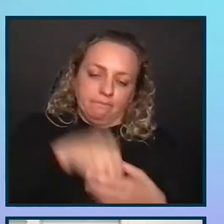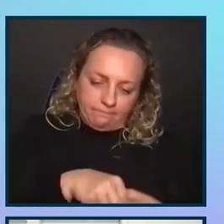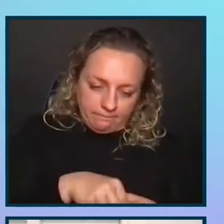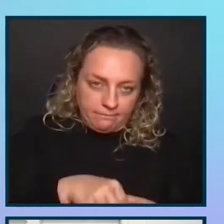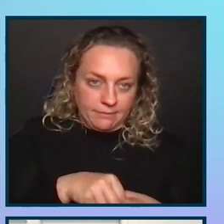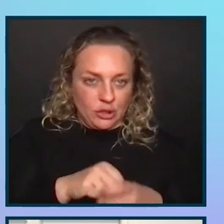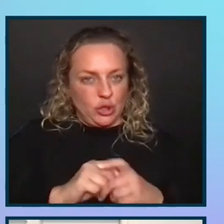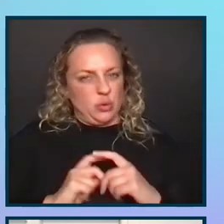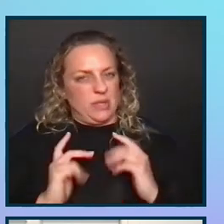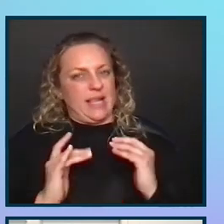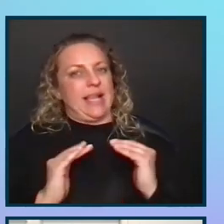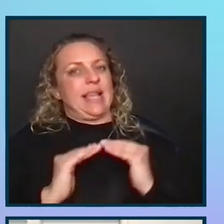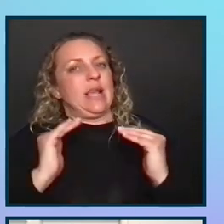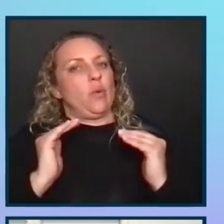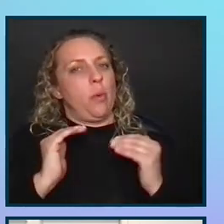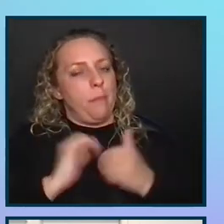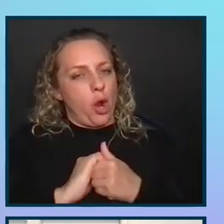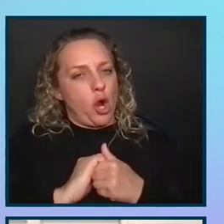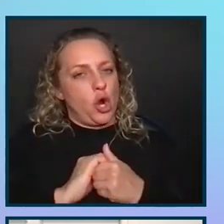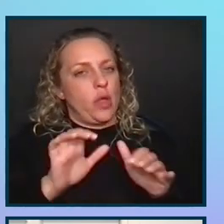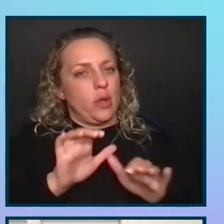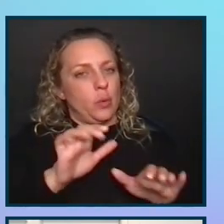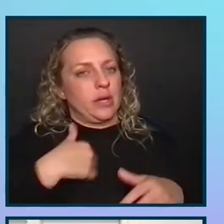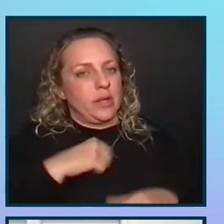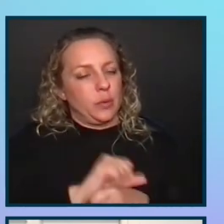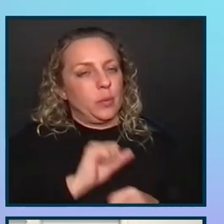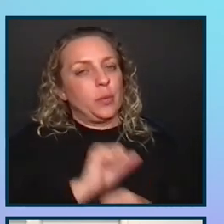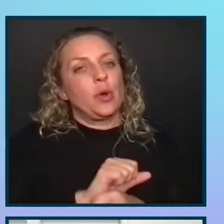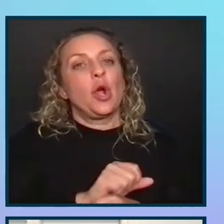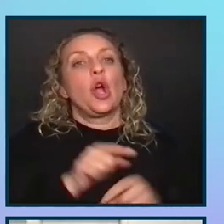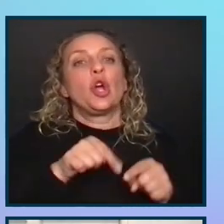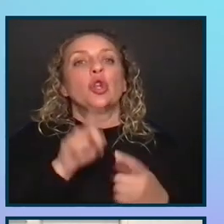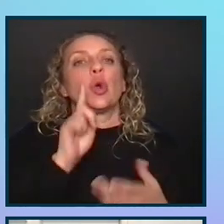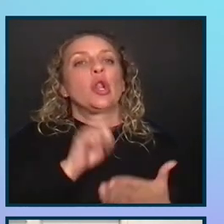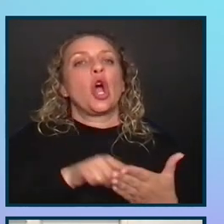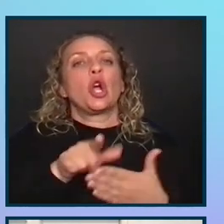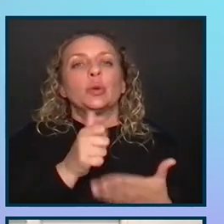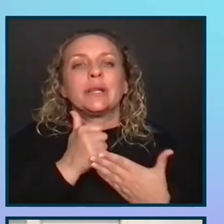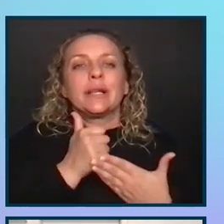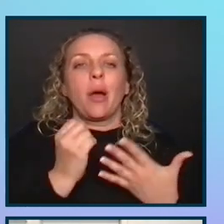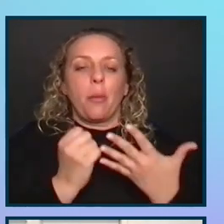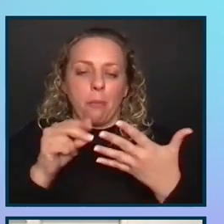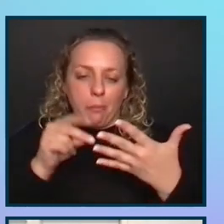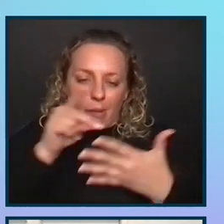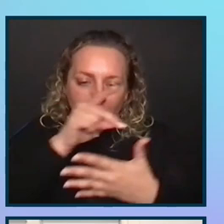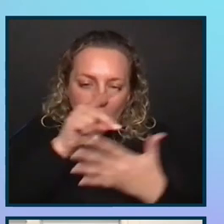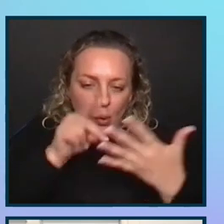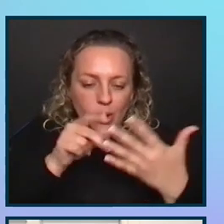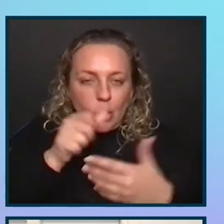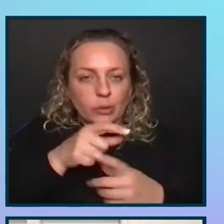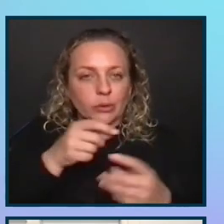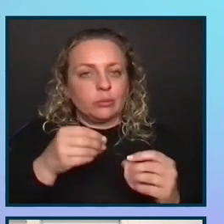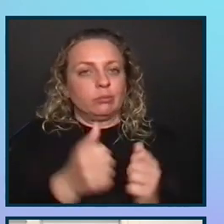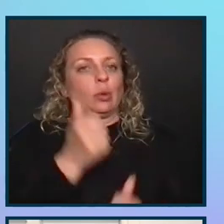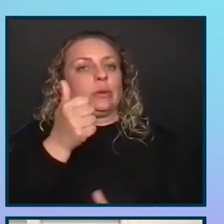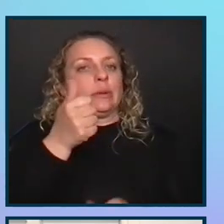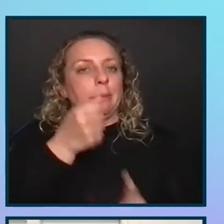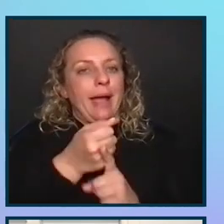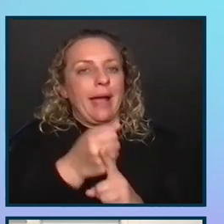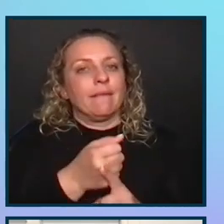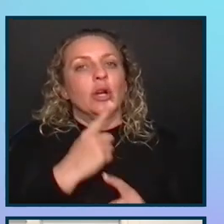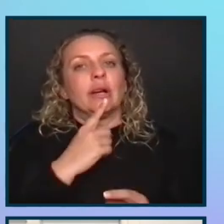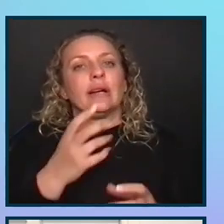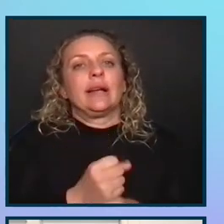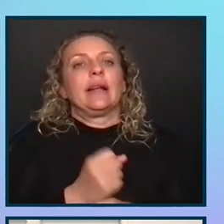was an equal partner in the work that we did. And during the audit, she was helping to prioritize what was most impactful, getting a